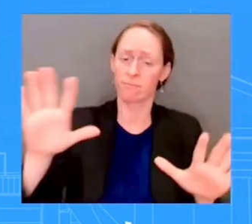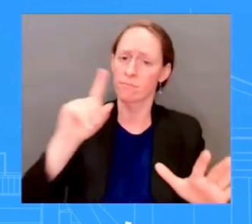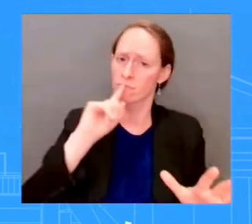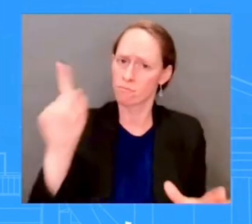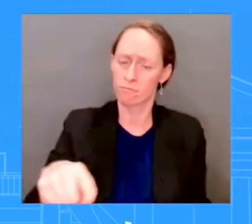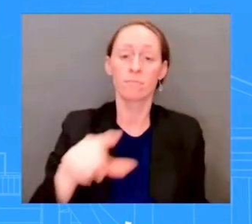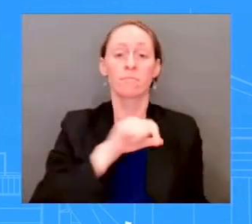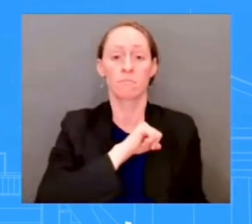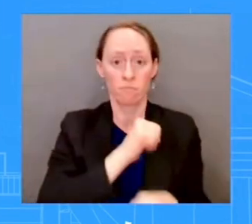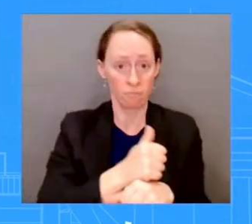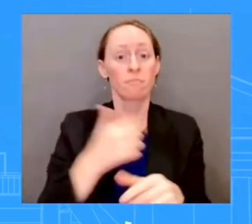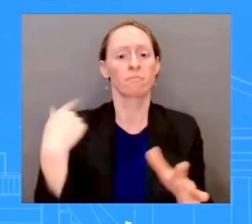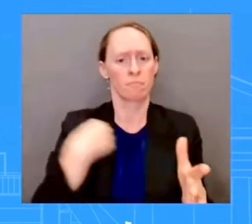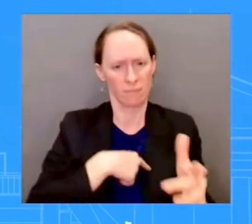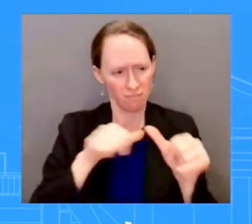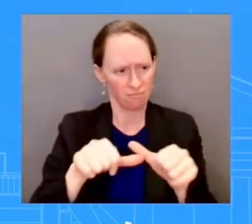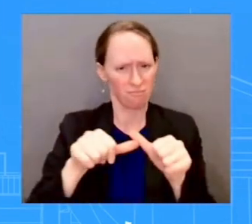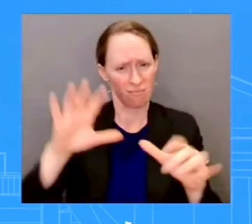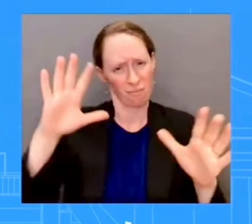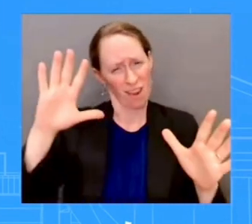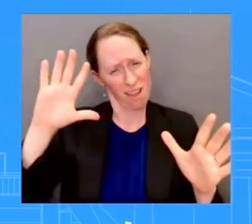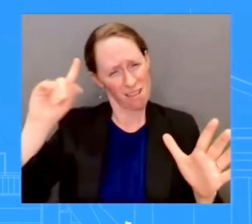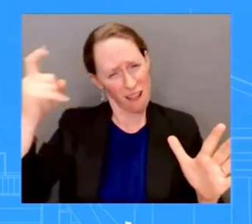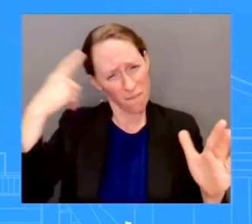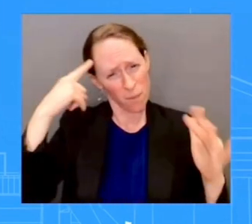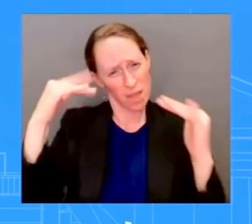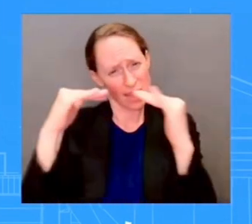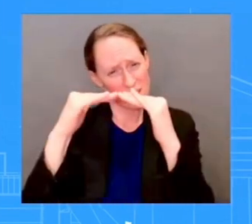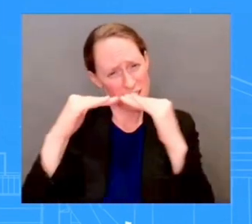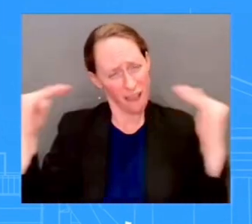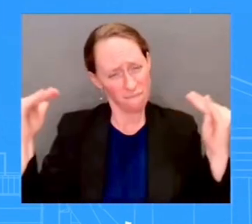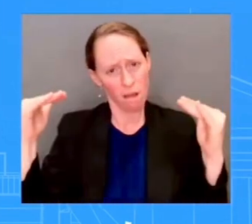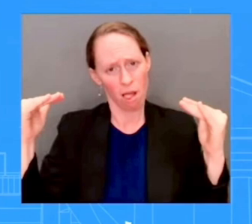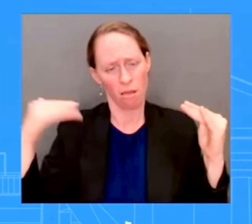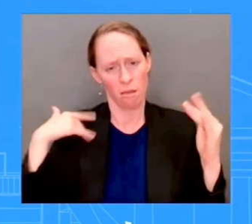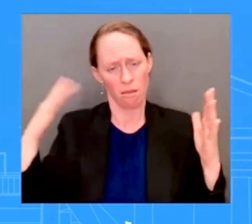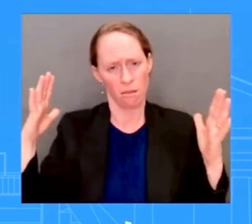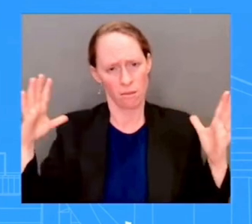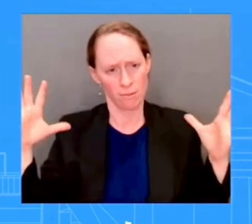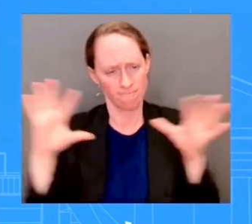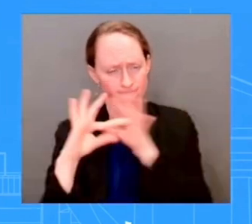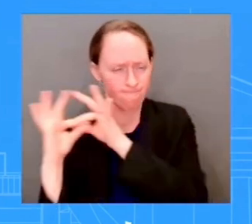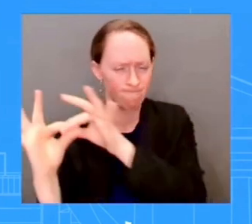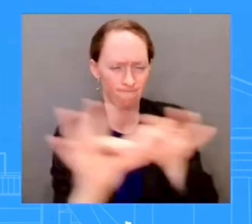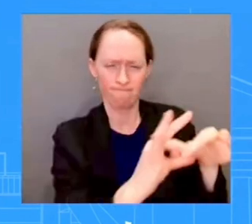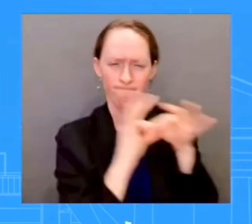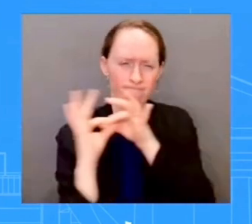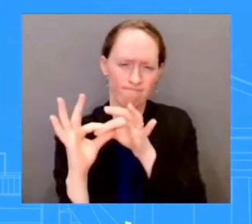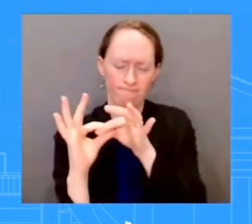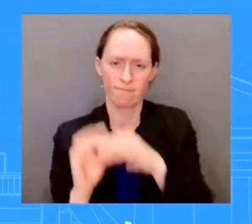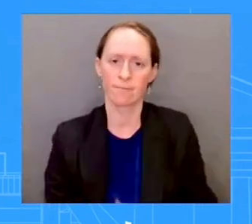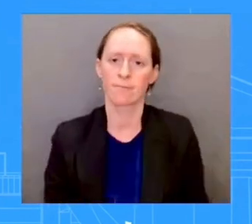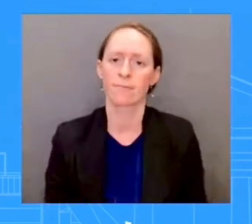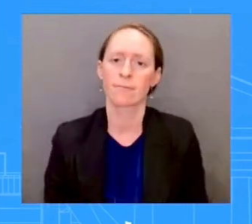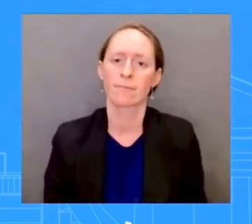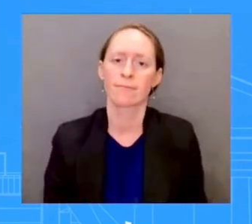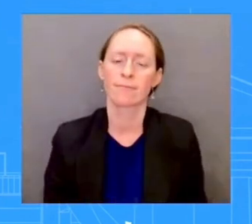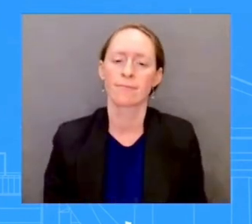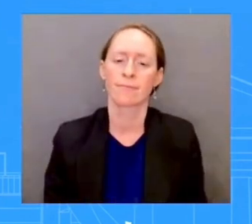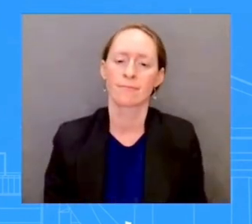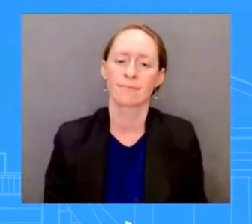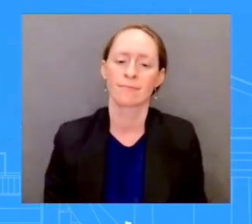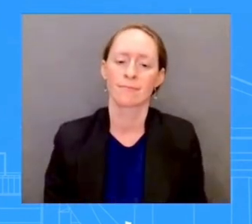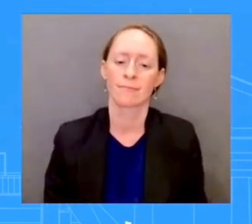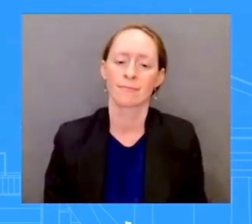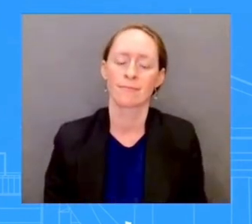aftermath of this storm. At his direction, Administrator Criswell flew down to Florida yesterday just as soon